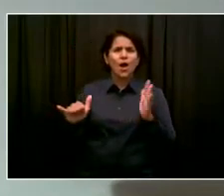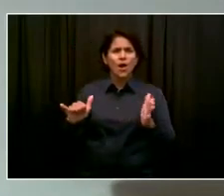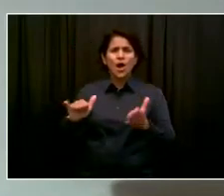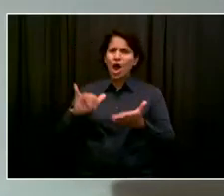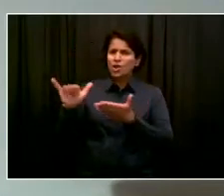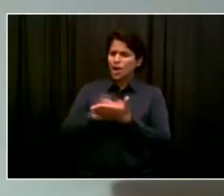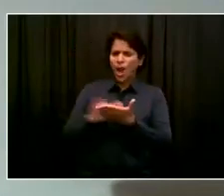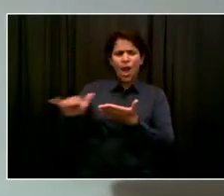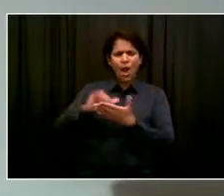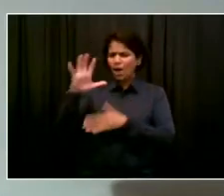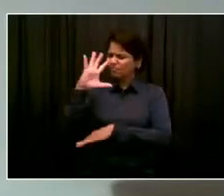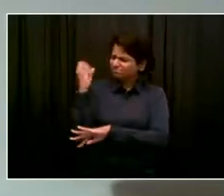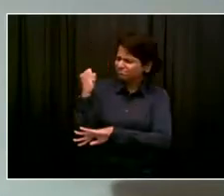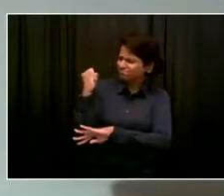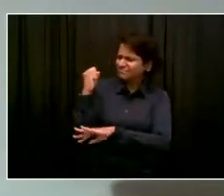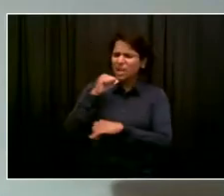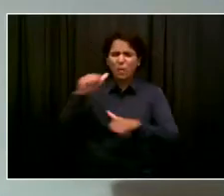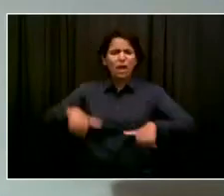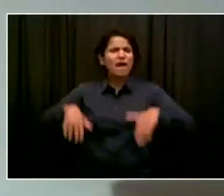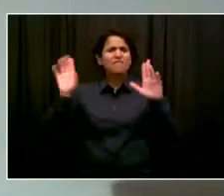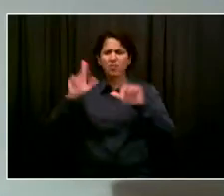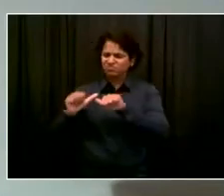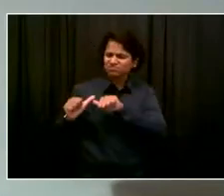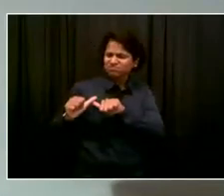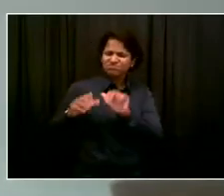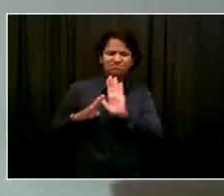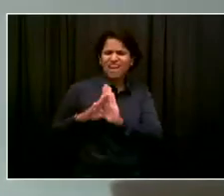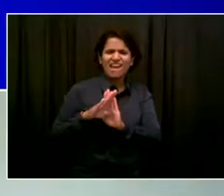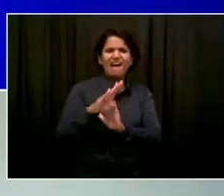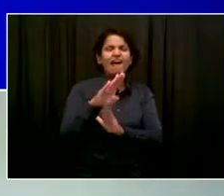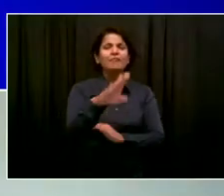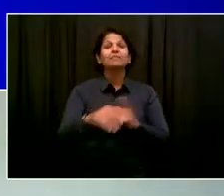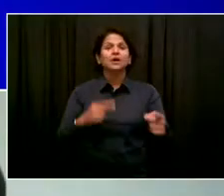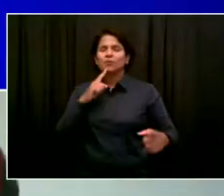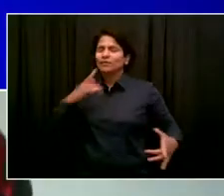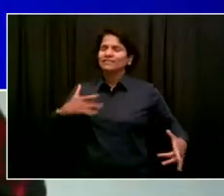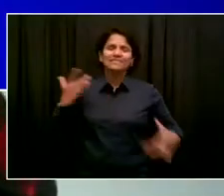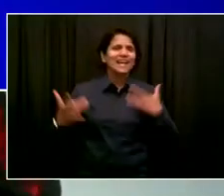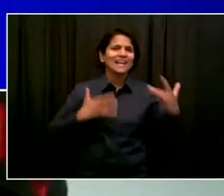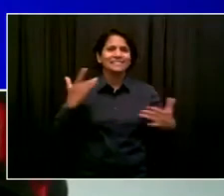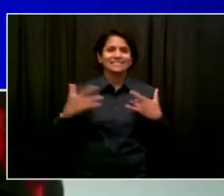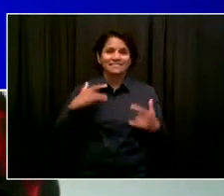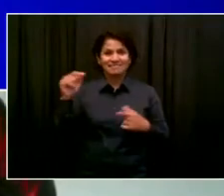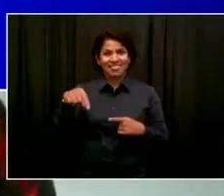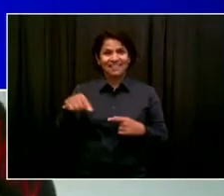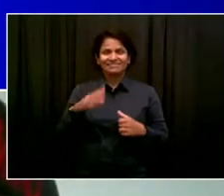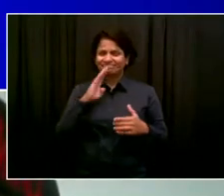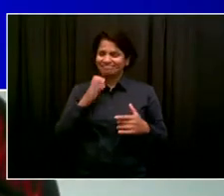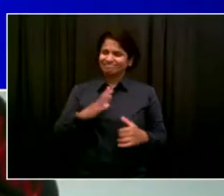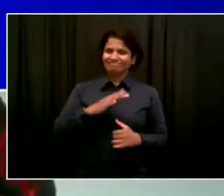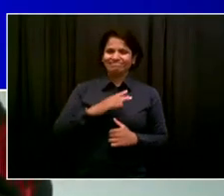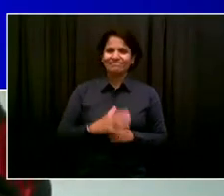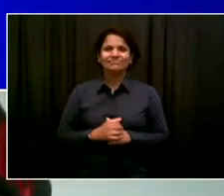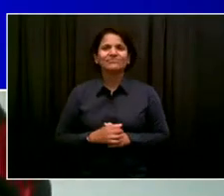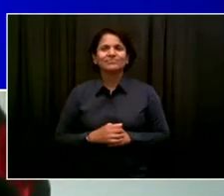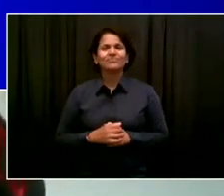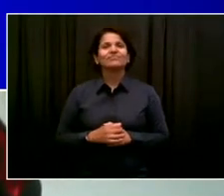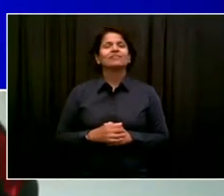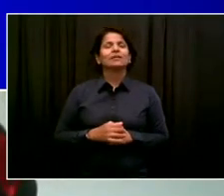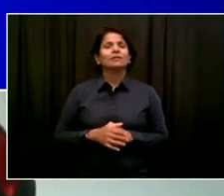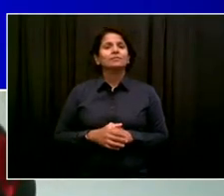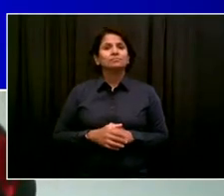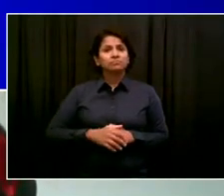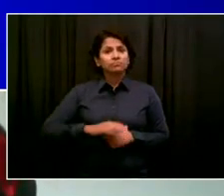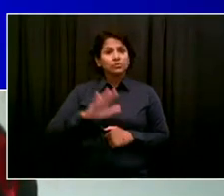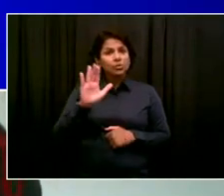absolutely great. I'm excited. Very excited. Well, I got to tell you, your presence is making such a big